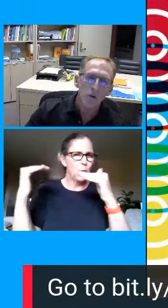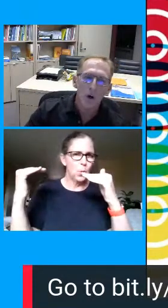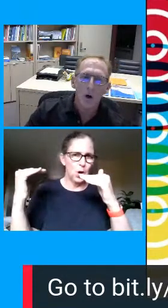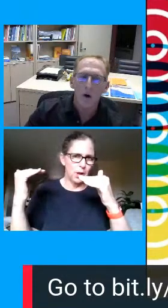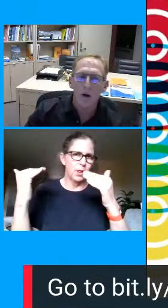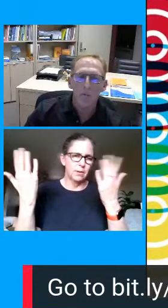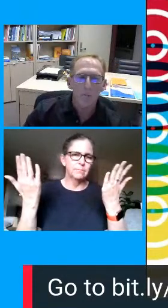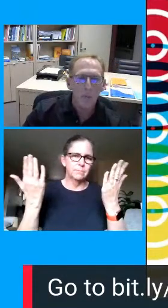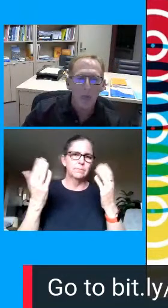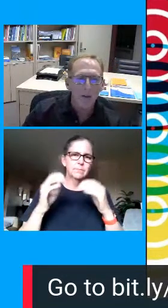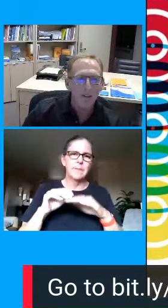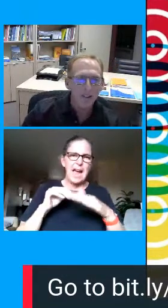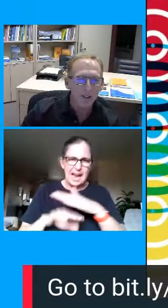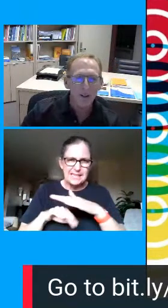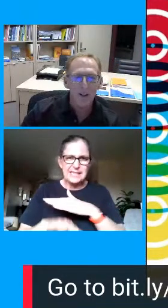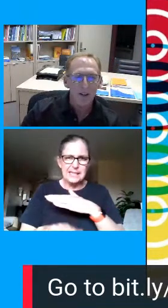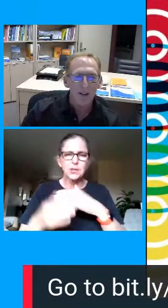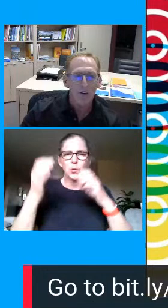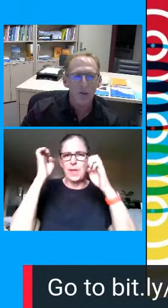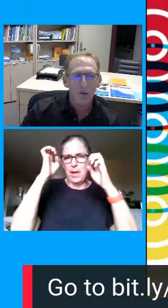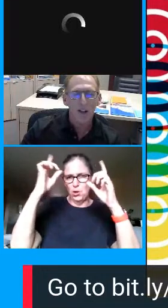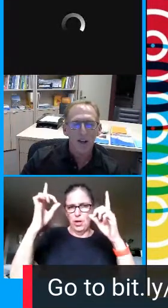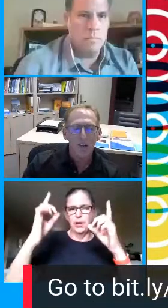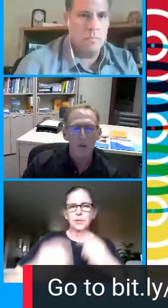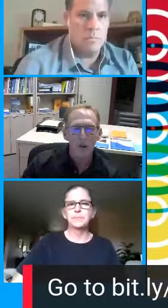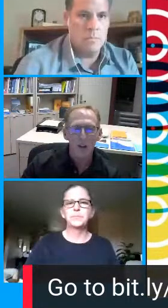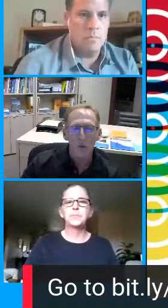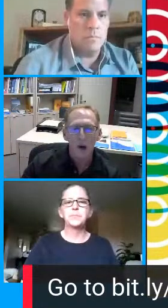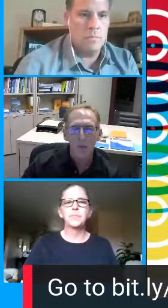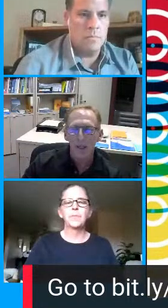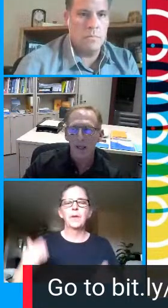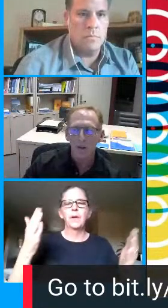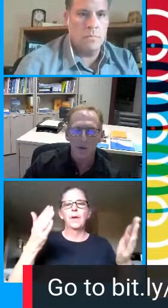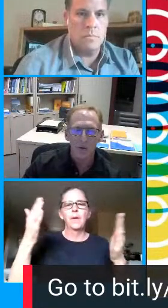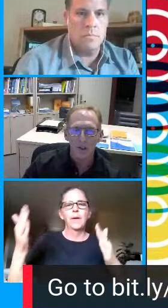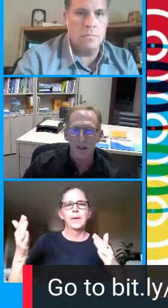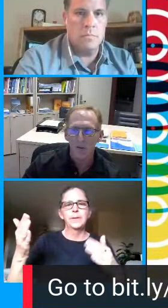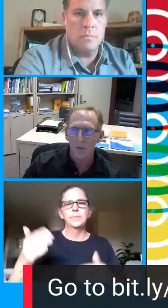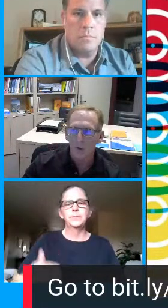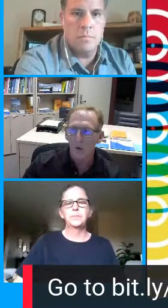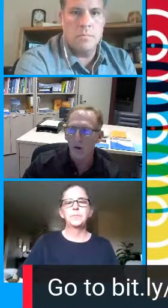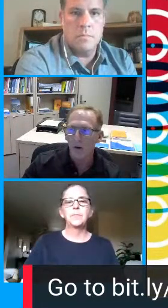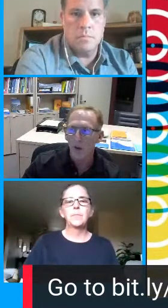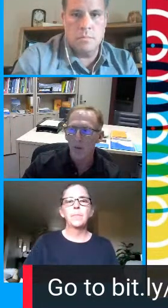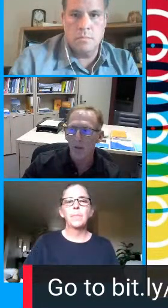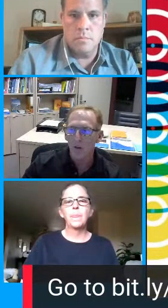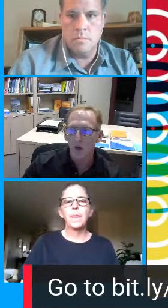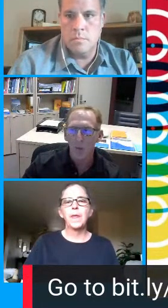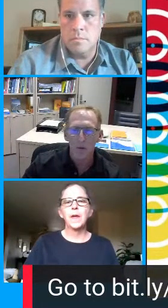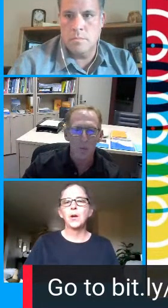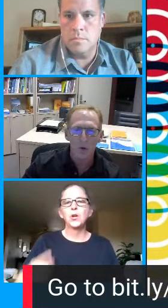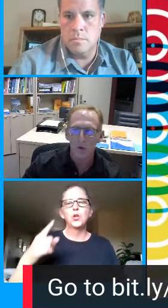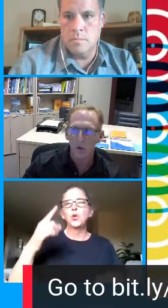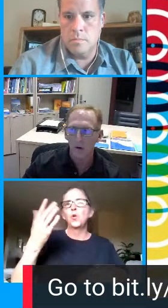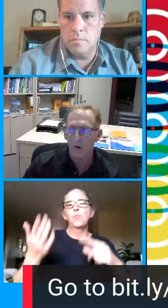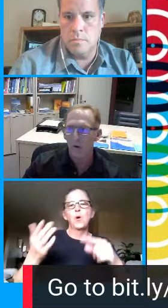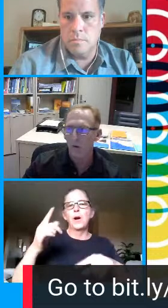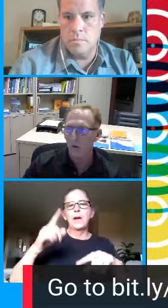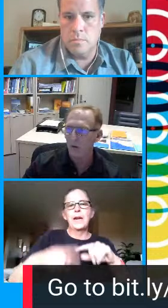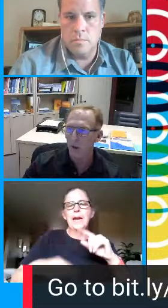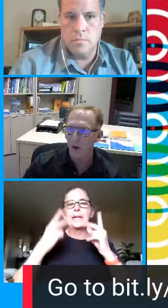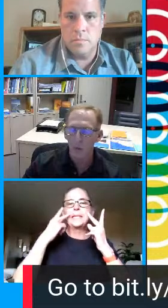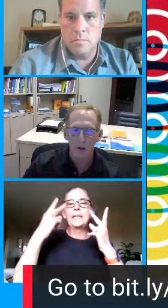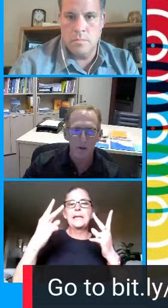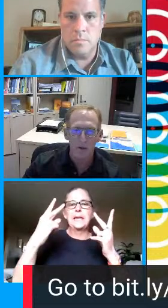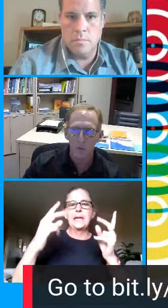you know as you know um this i like this slide you probably can't see it from where you're at but at the top of the blue circle